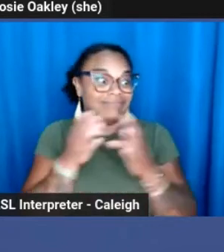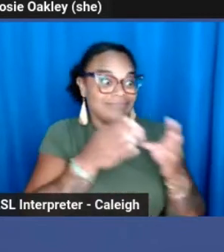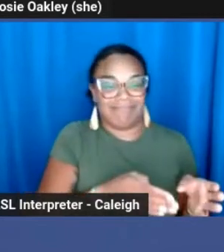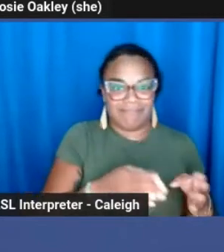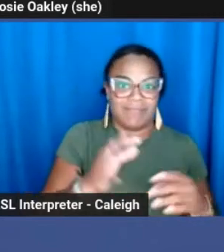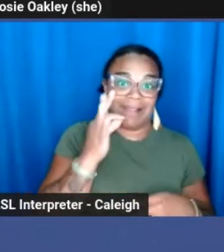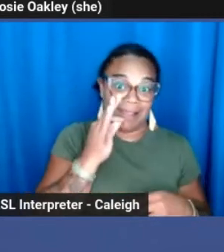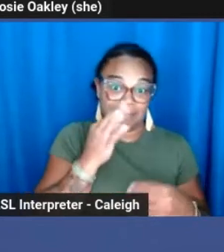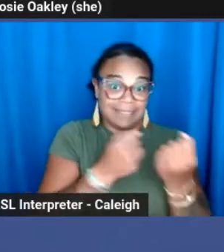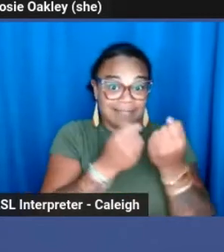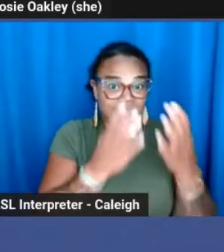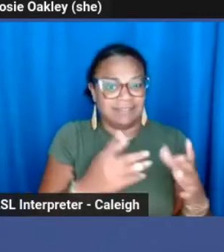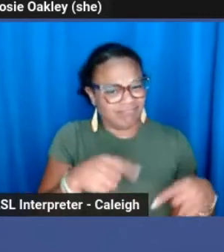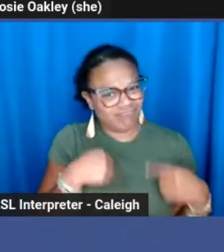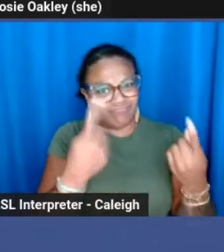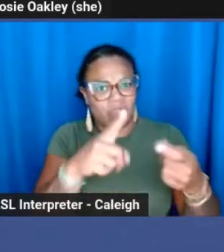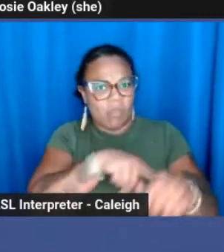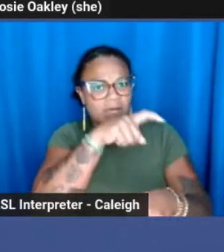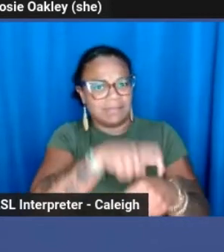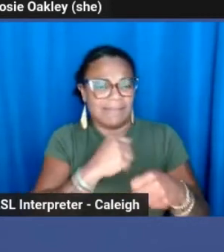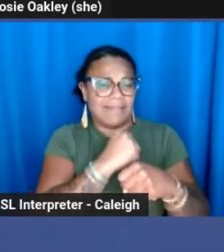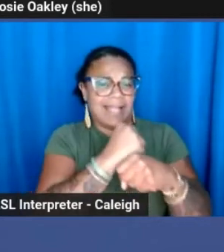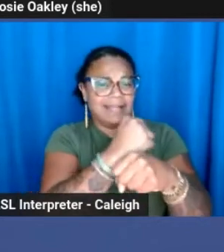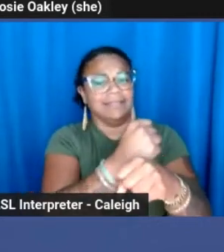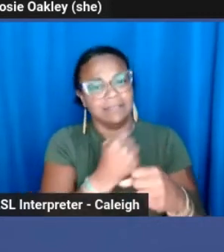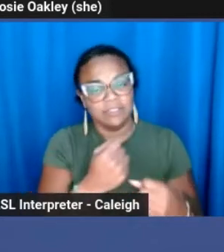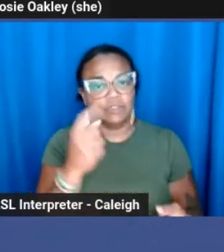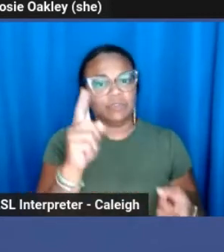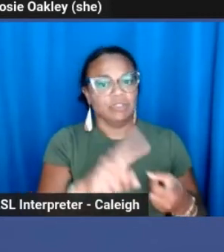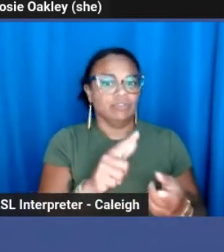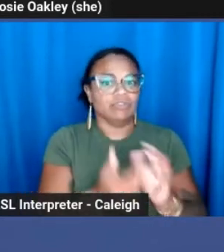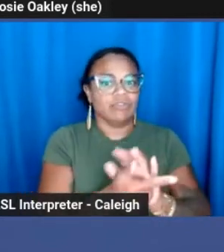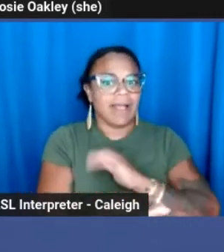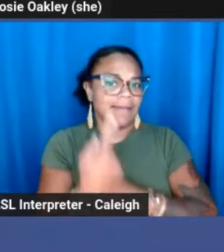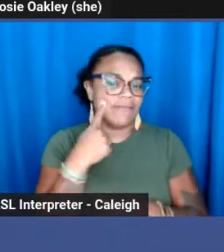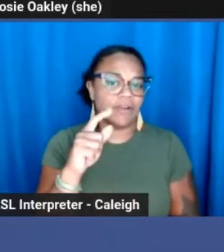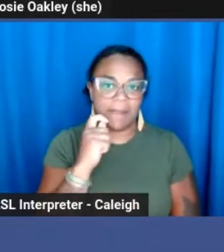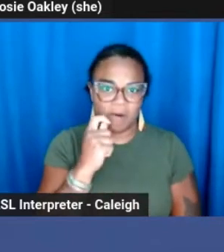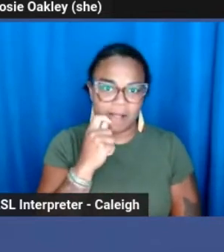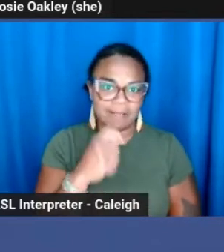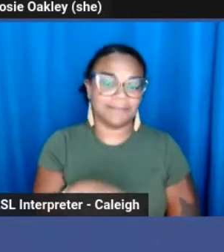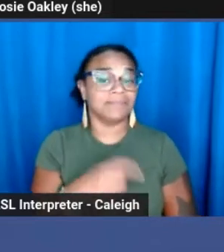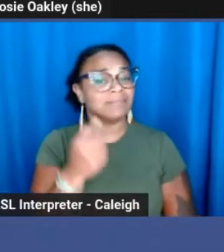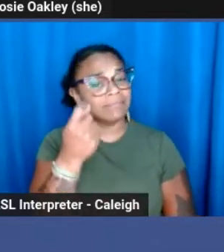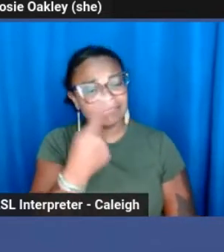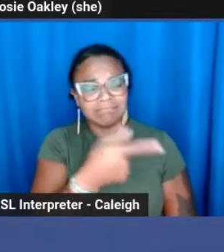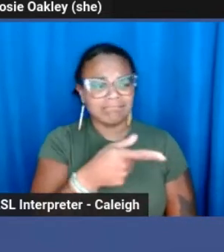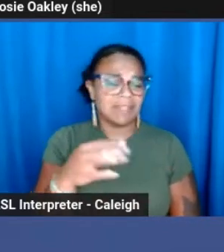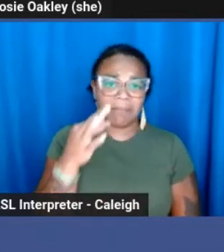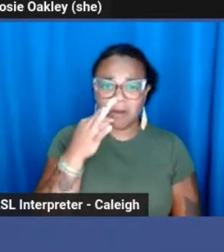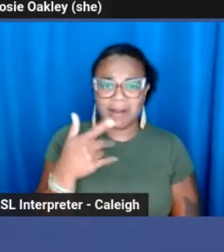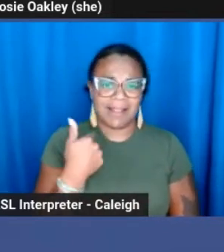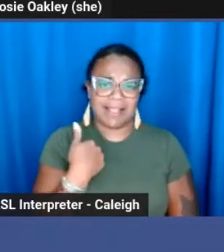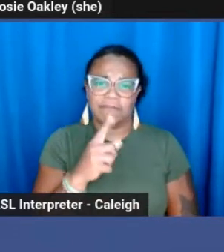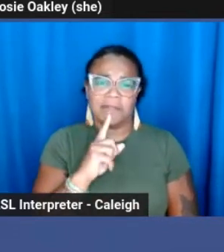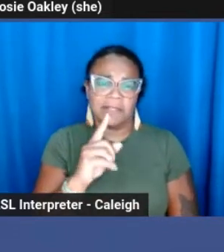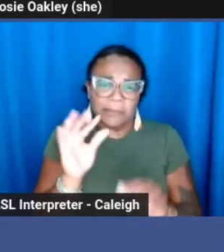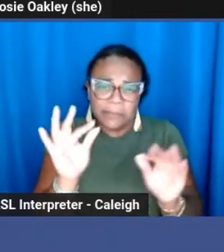decriminalize marijuana. Since again, it is also a crime that has almost no negative effects on society.